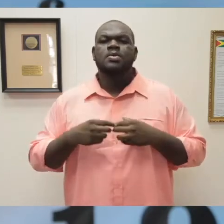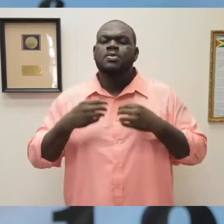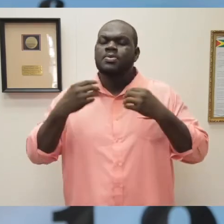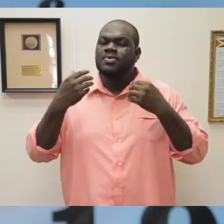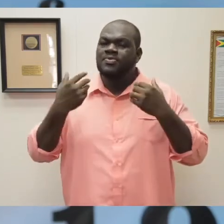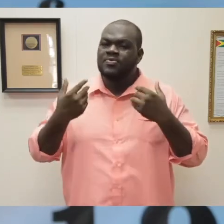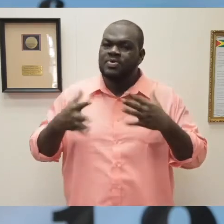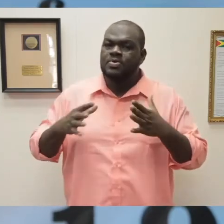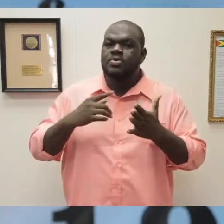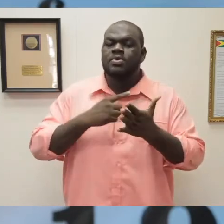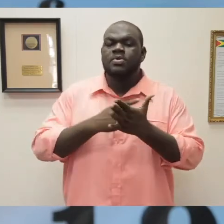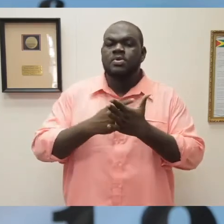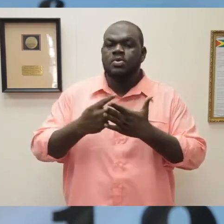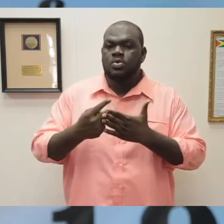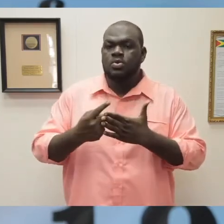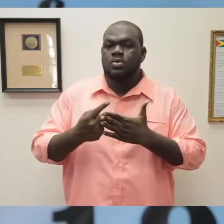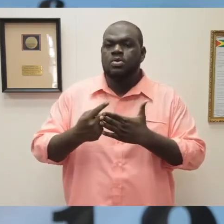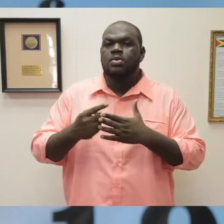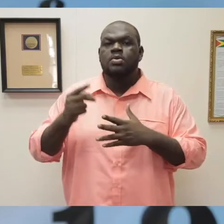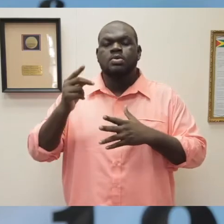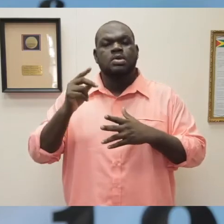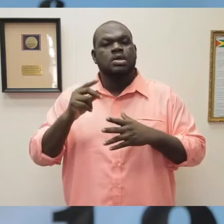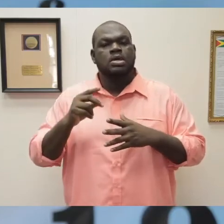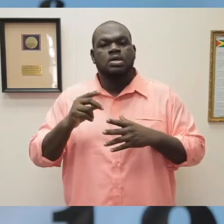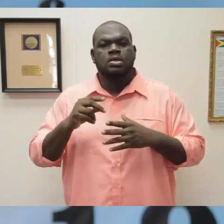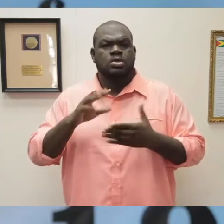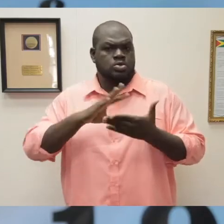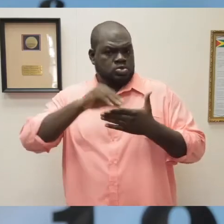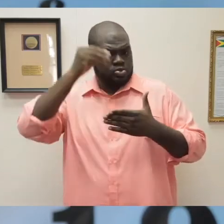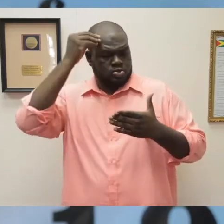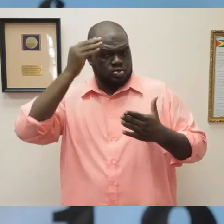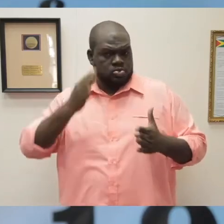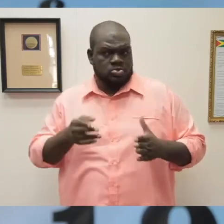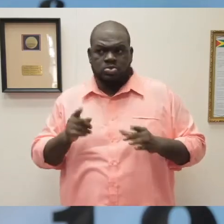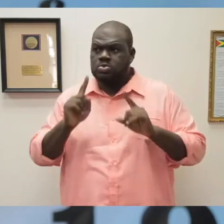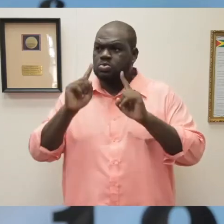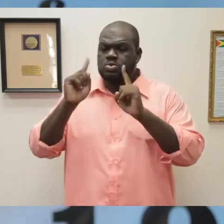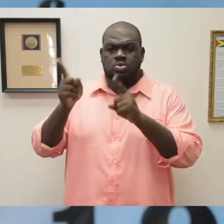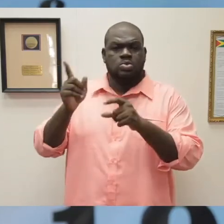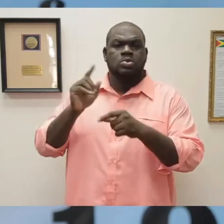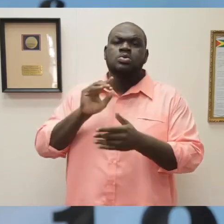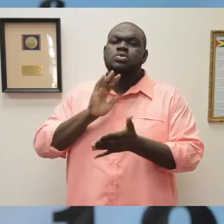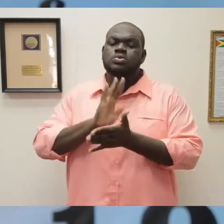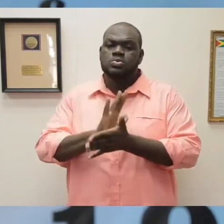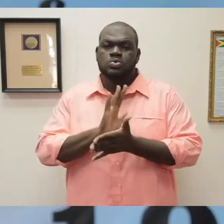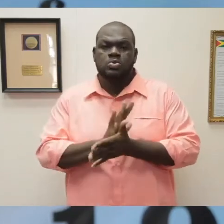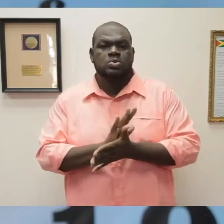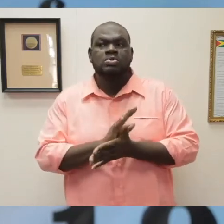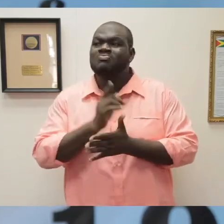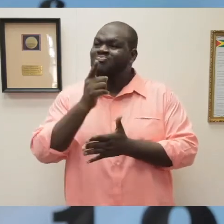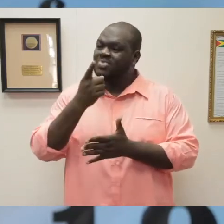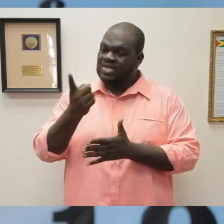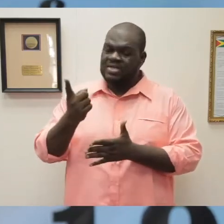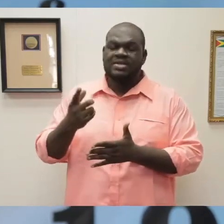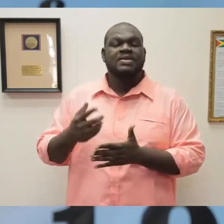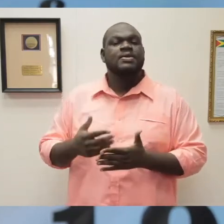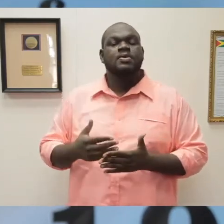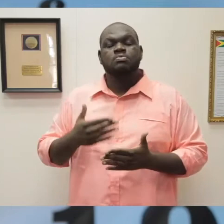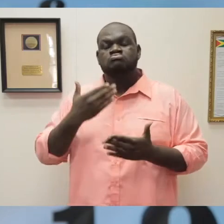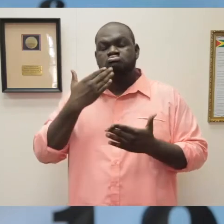students being back at school, they have all responded positively to the guidelines.